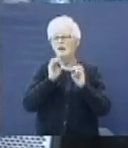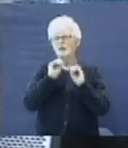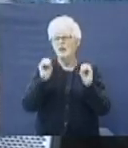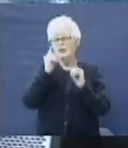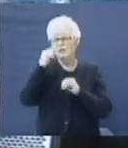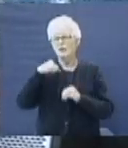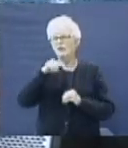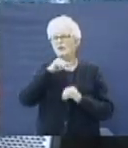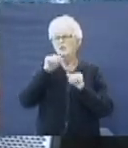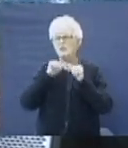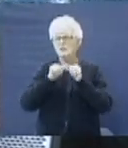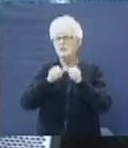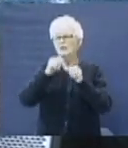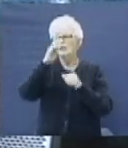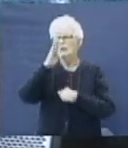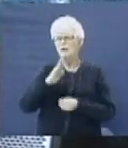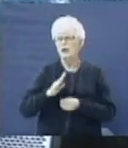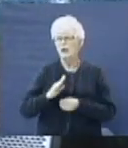you're still God.